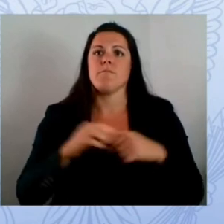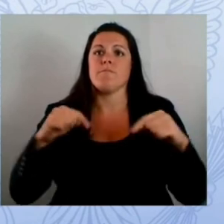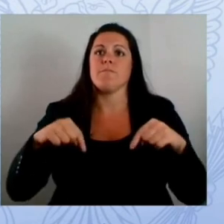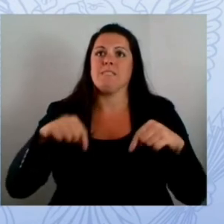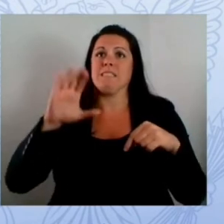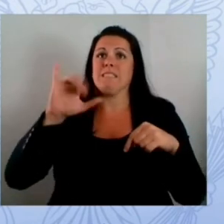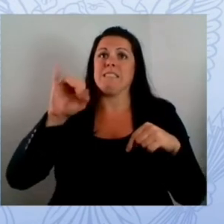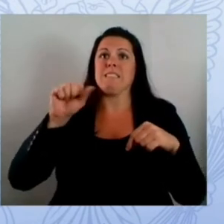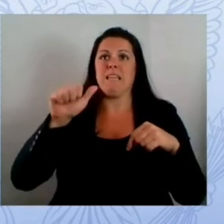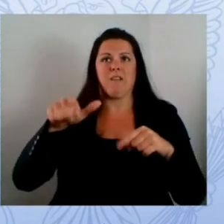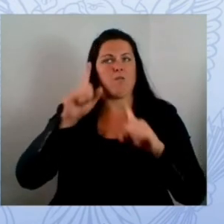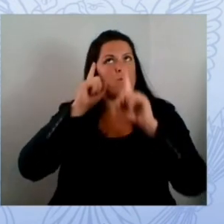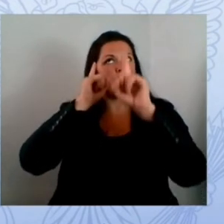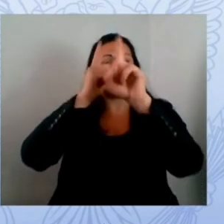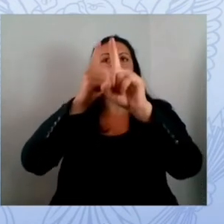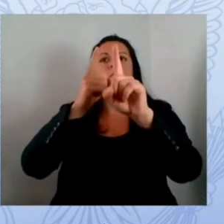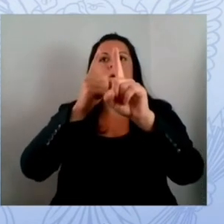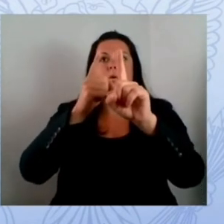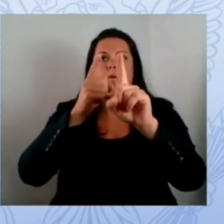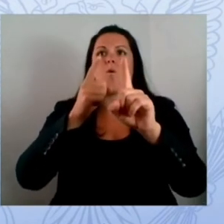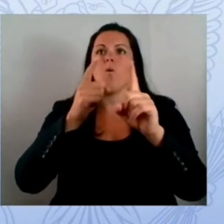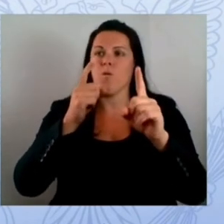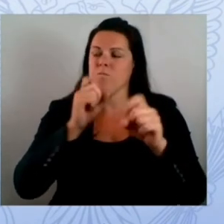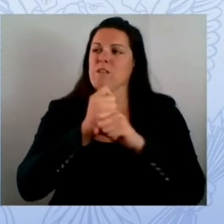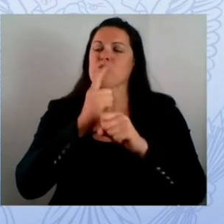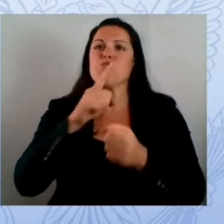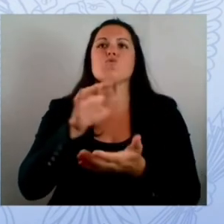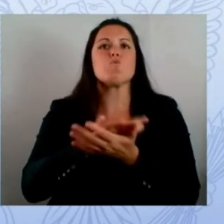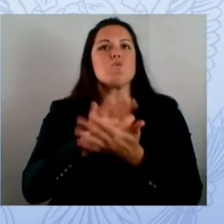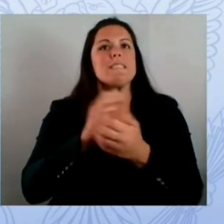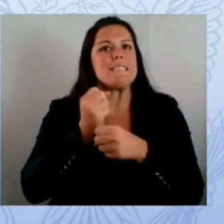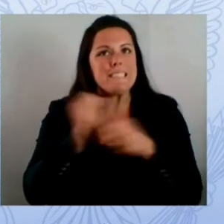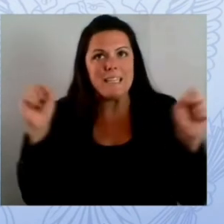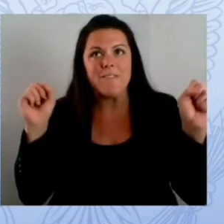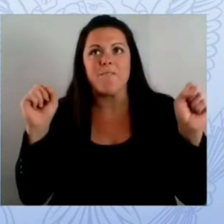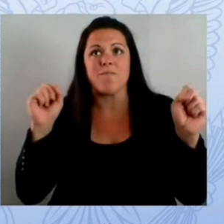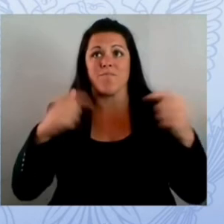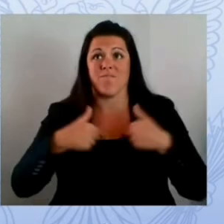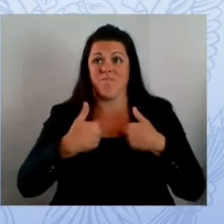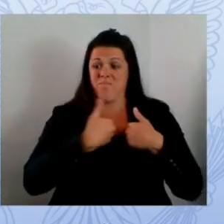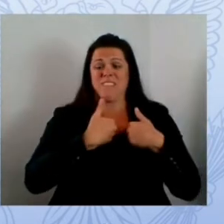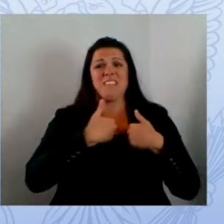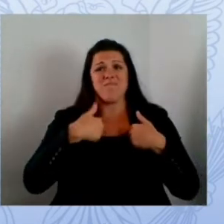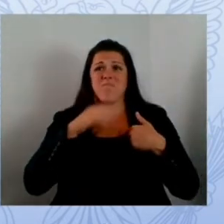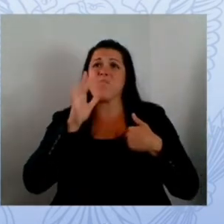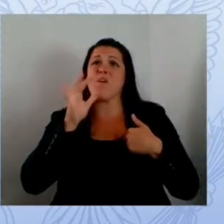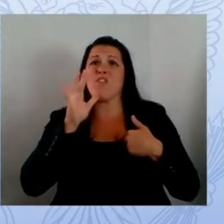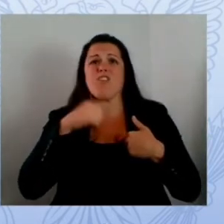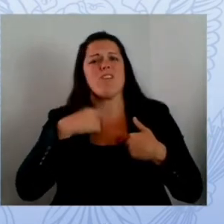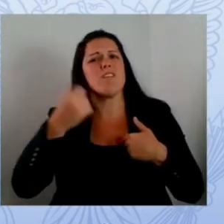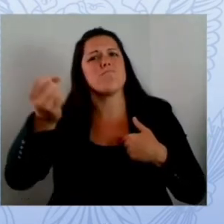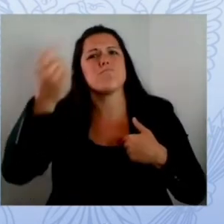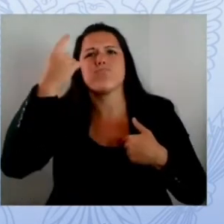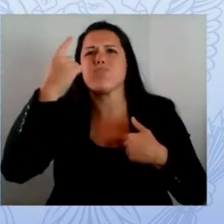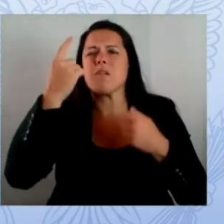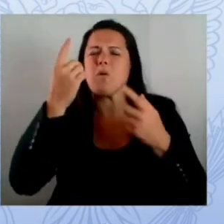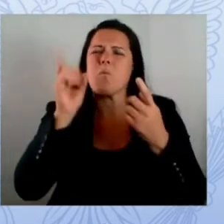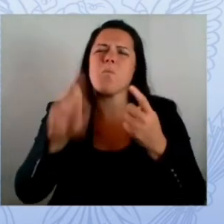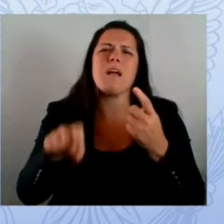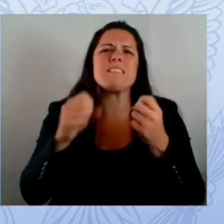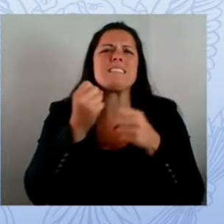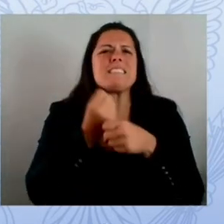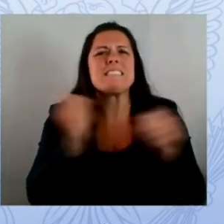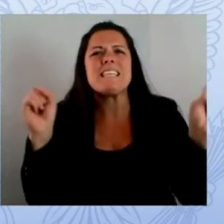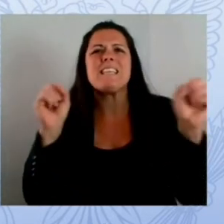have that uncertainty certainly many of us went through it in the pandemic so we are doing what paul just mentioned where